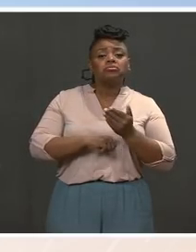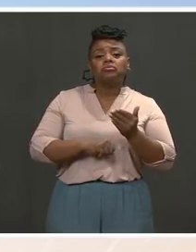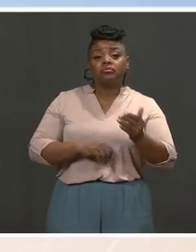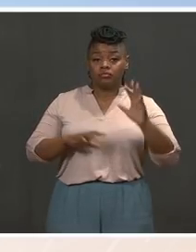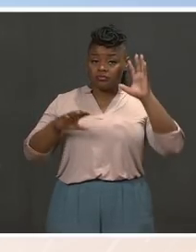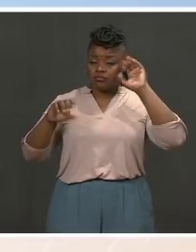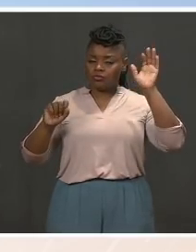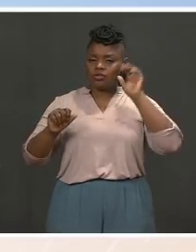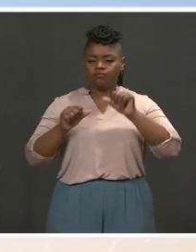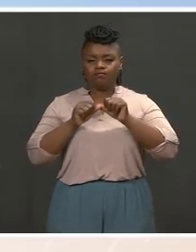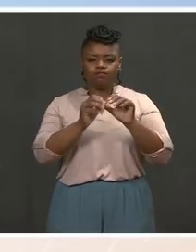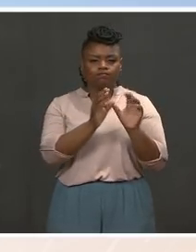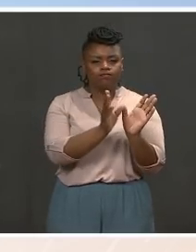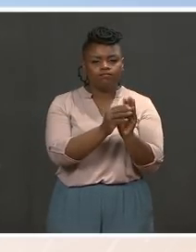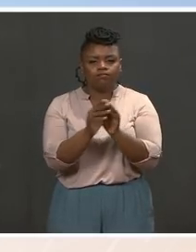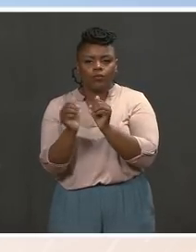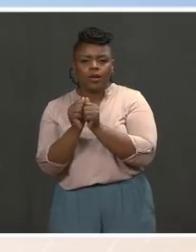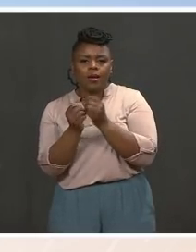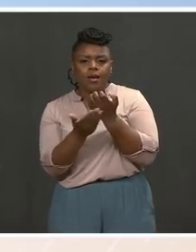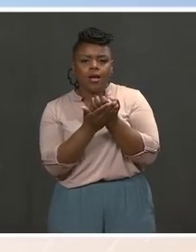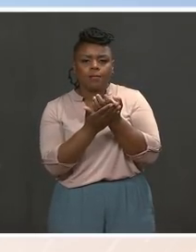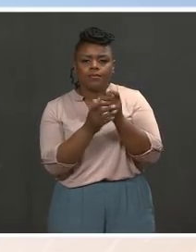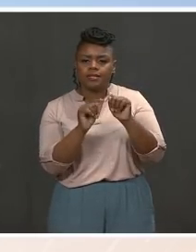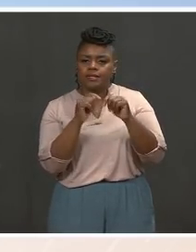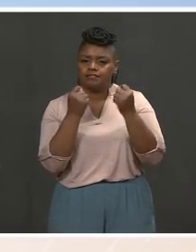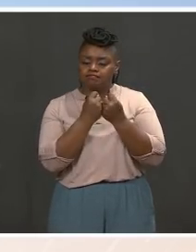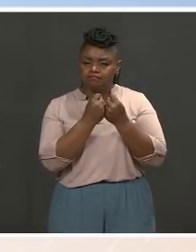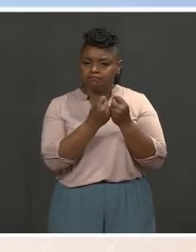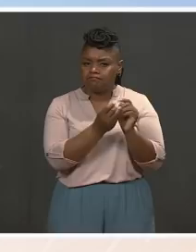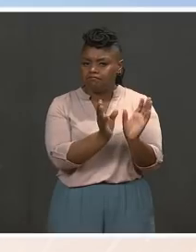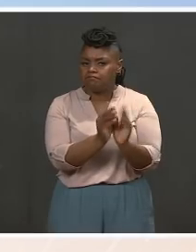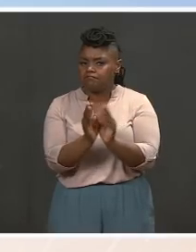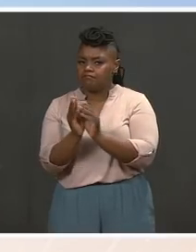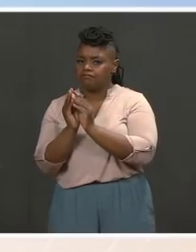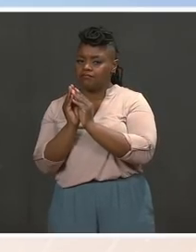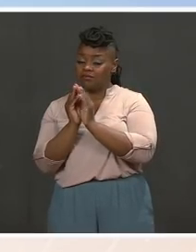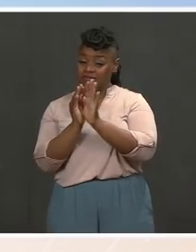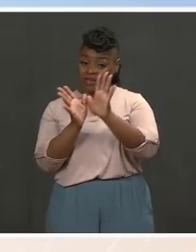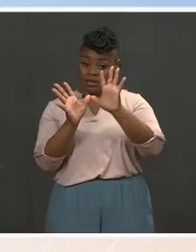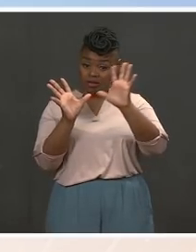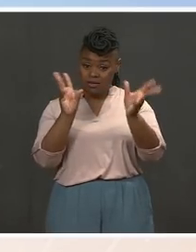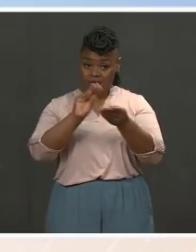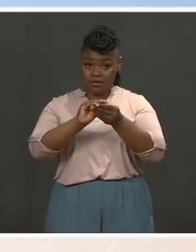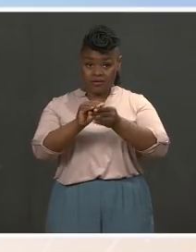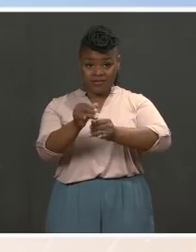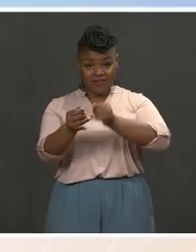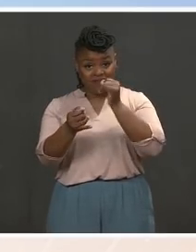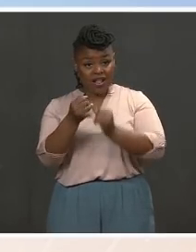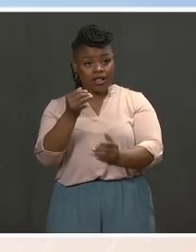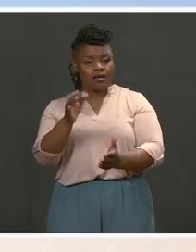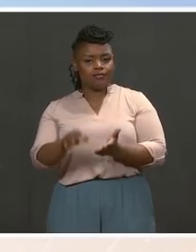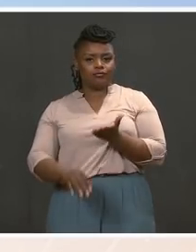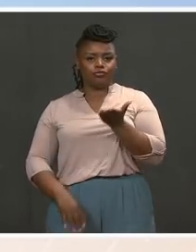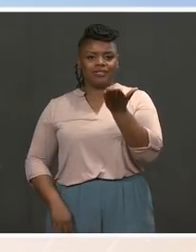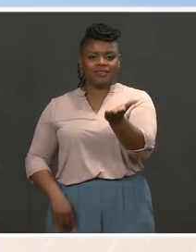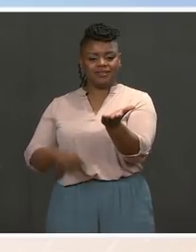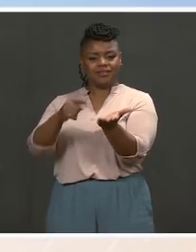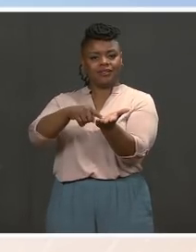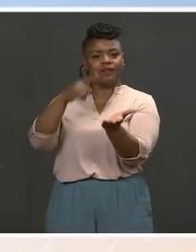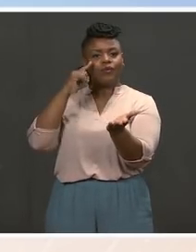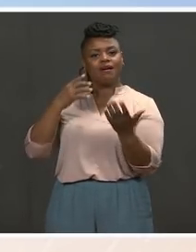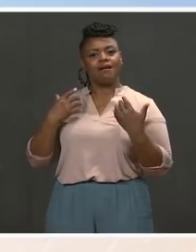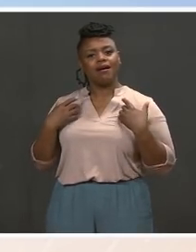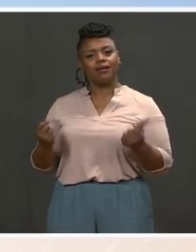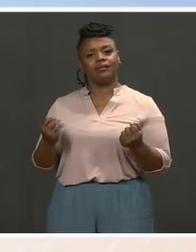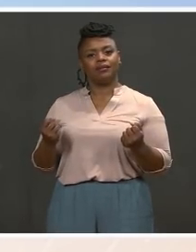economic team to finalize details of his proposal, including the scale, scope, and final policy components. His focus, of course, will be